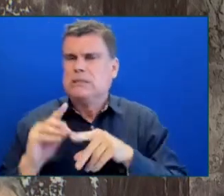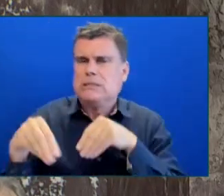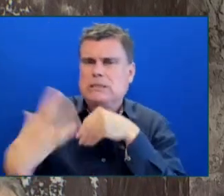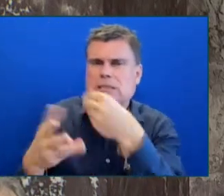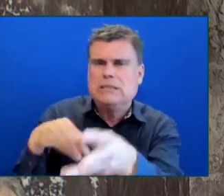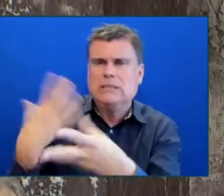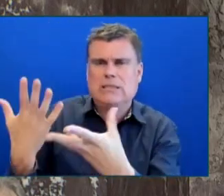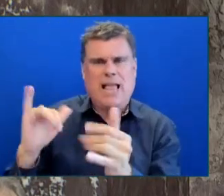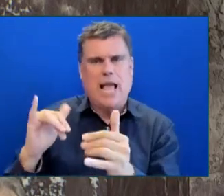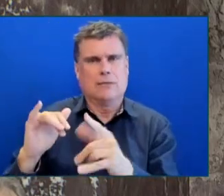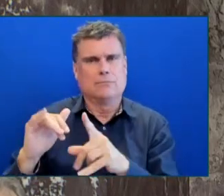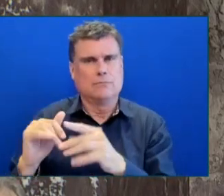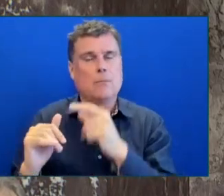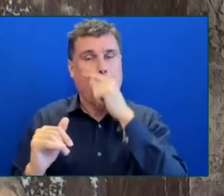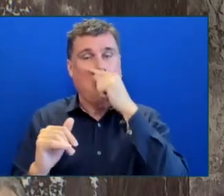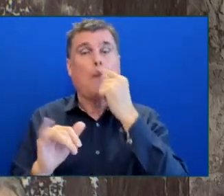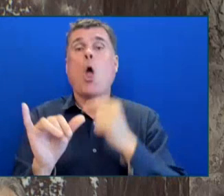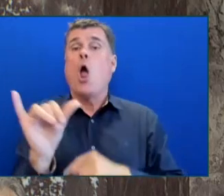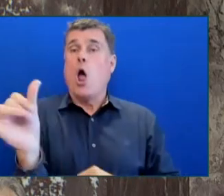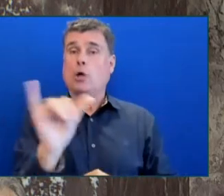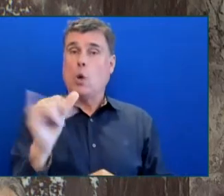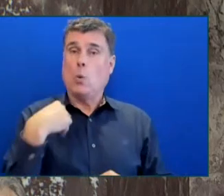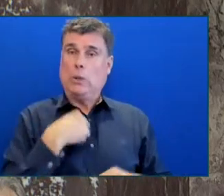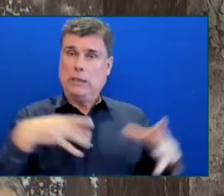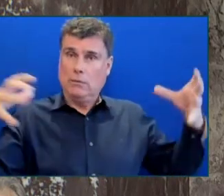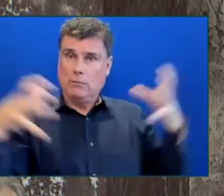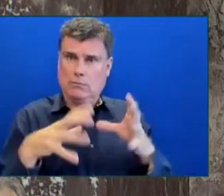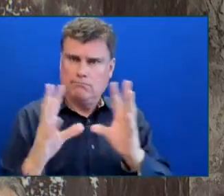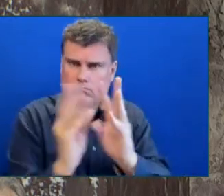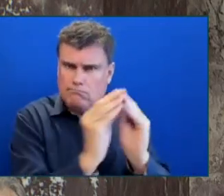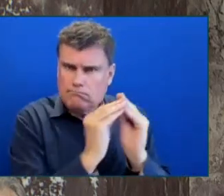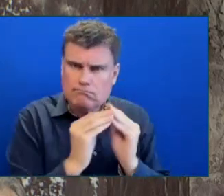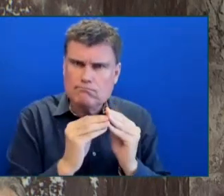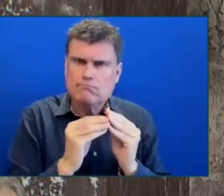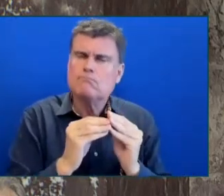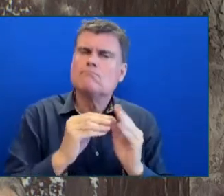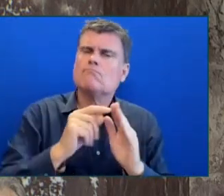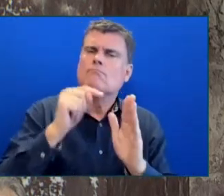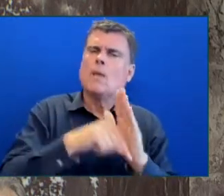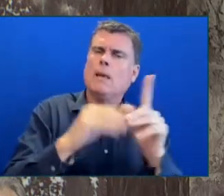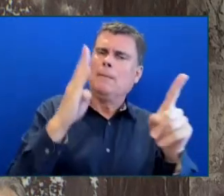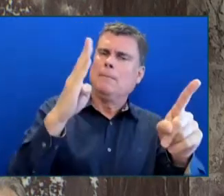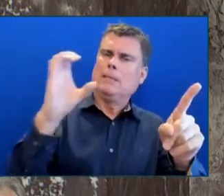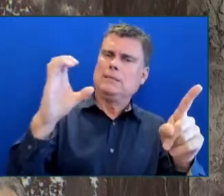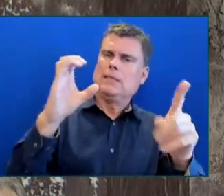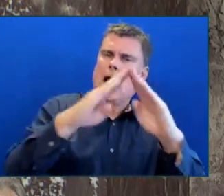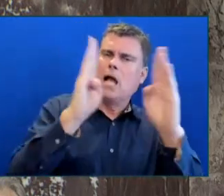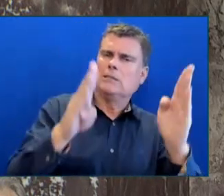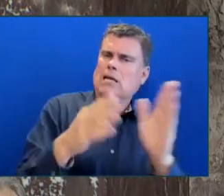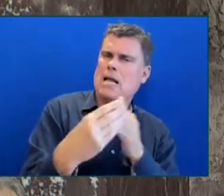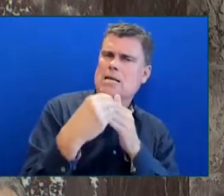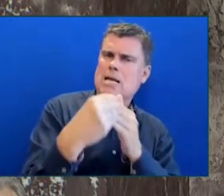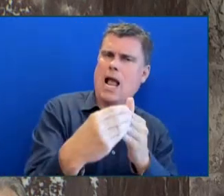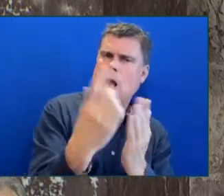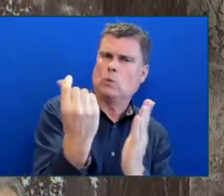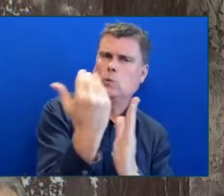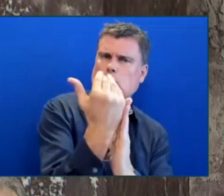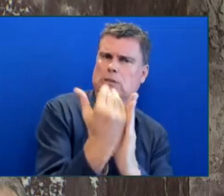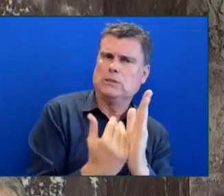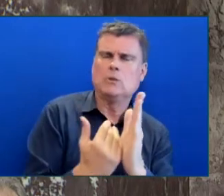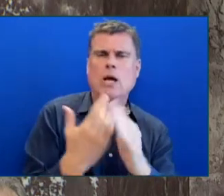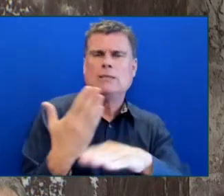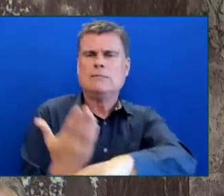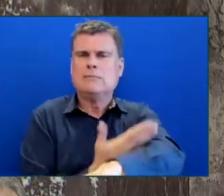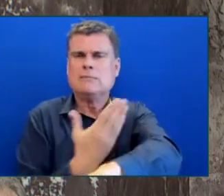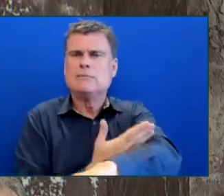updates to BC Housing's design guidelines, construction standards to integrate passive and active cooling measures to better support